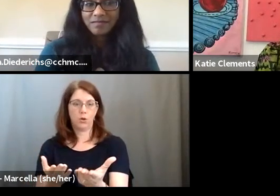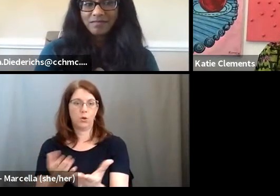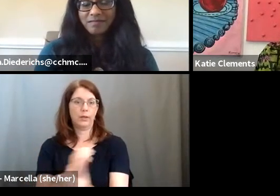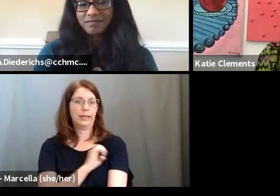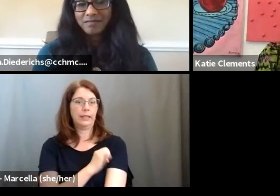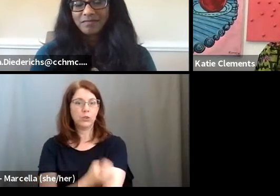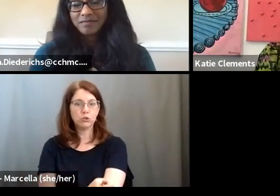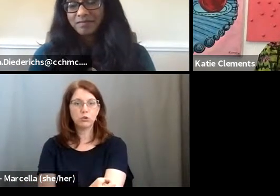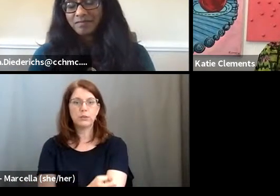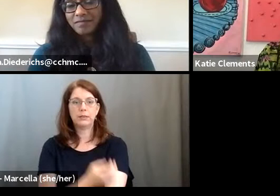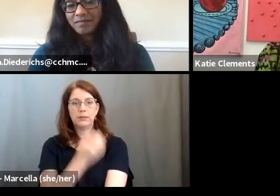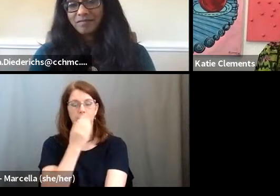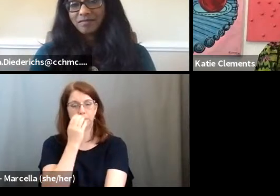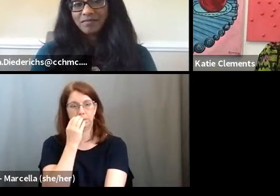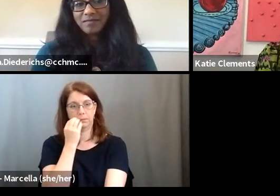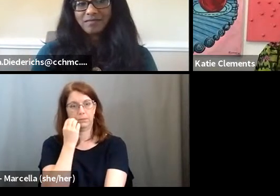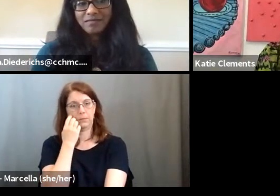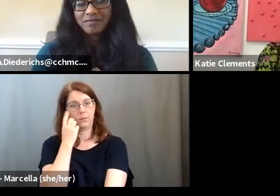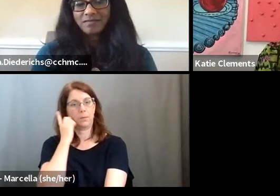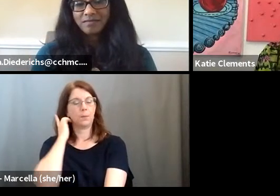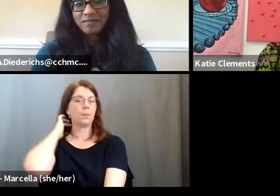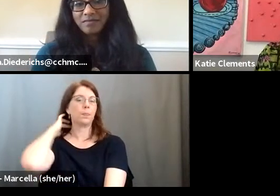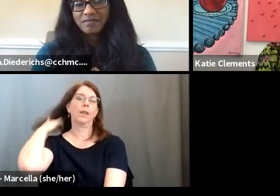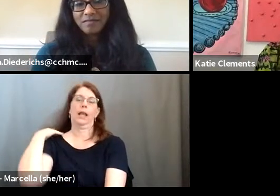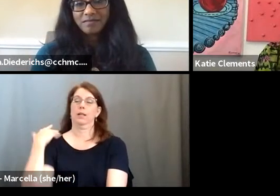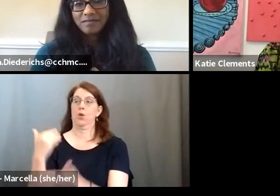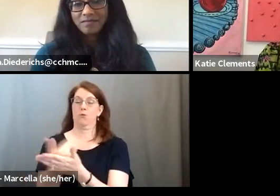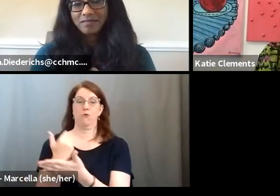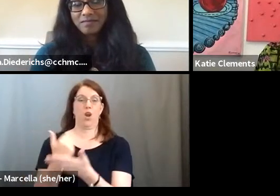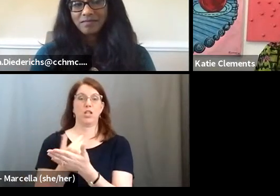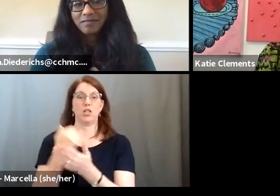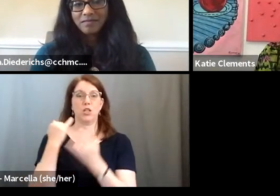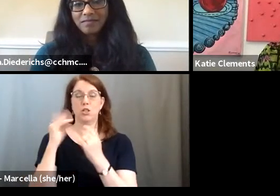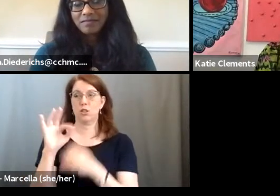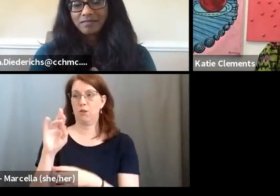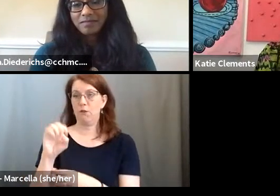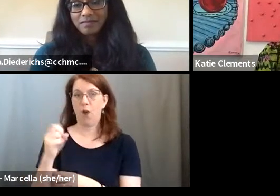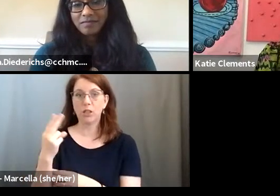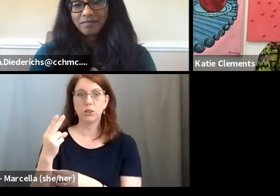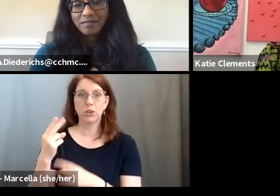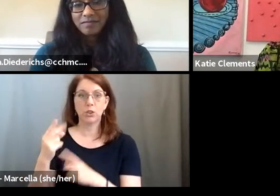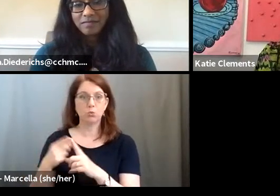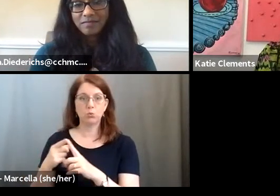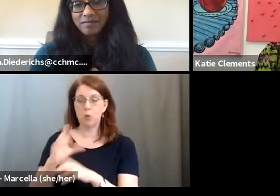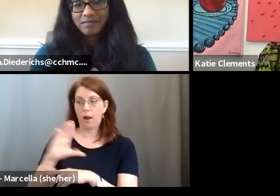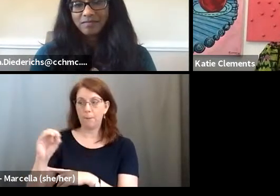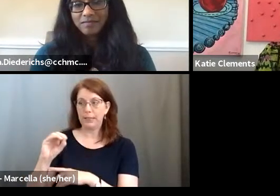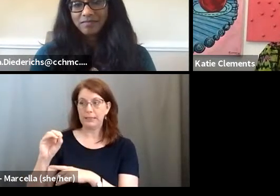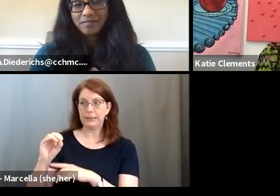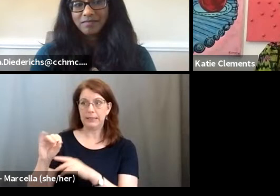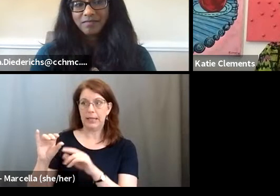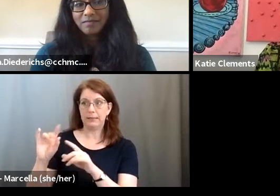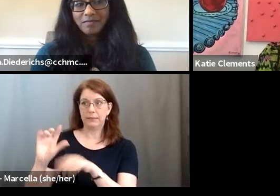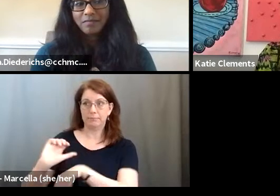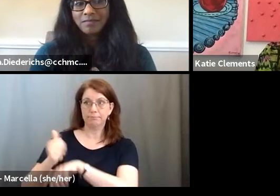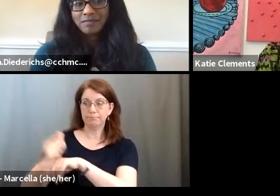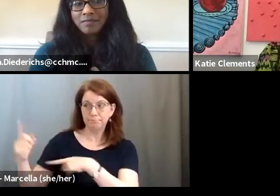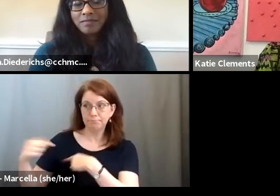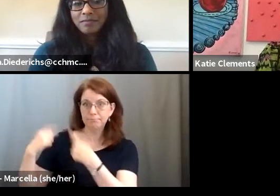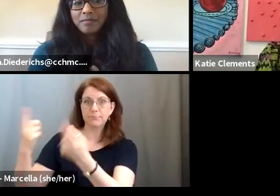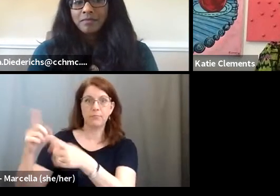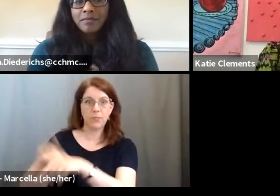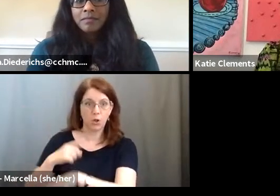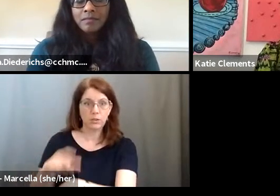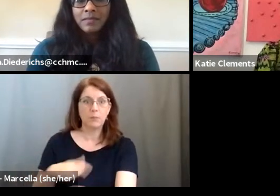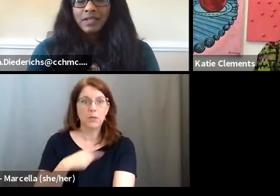and freshness to firms that have been around for a long time. So I really would